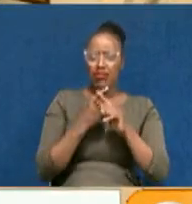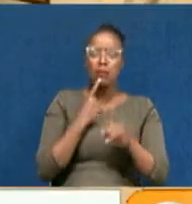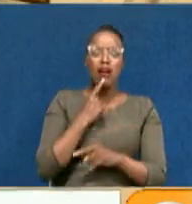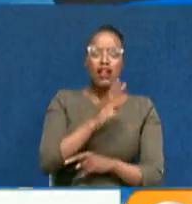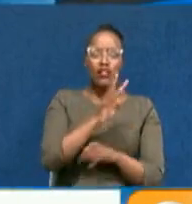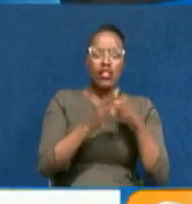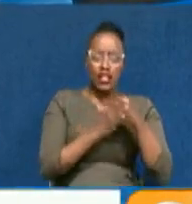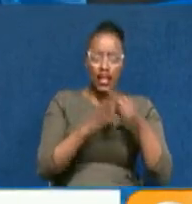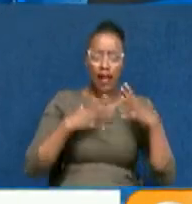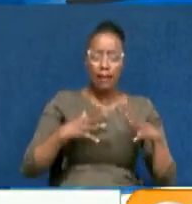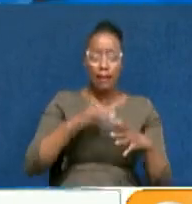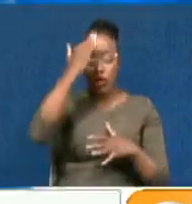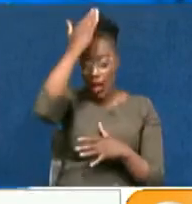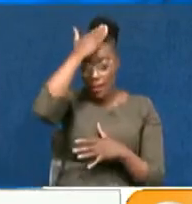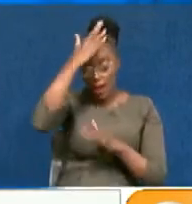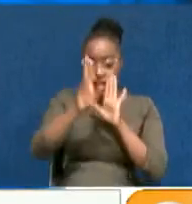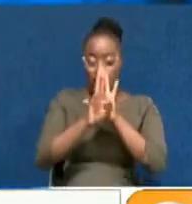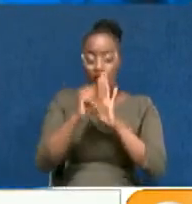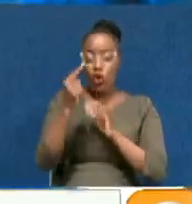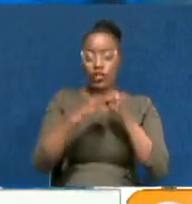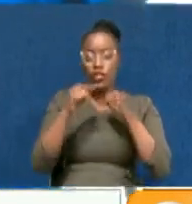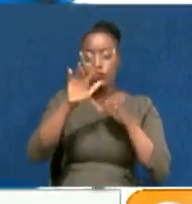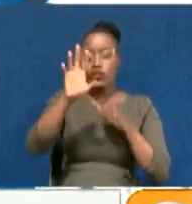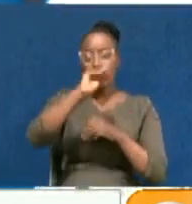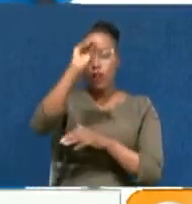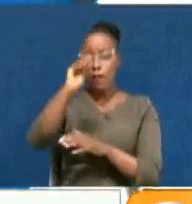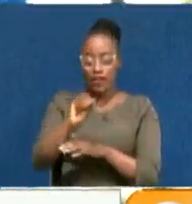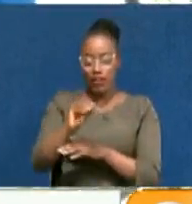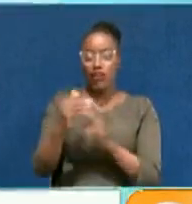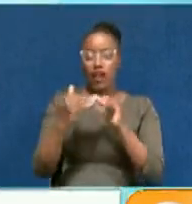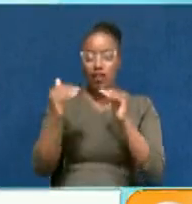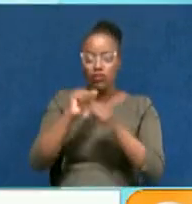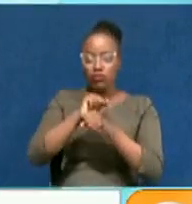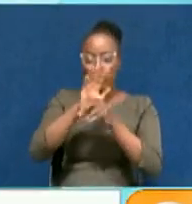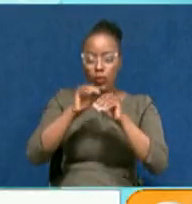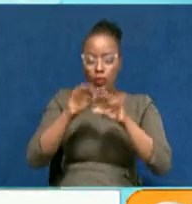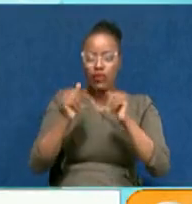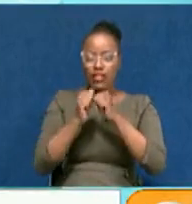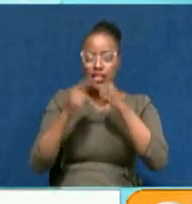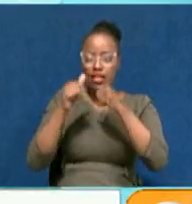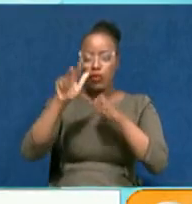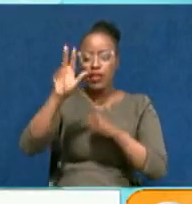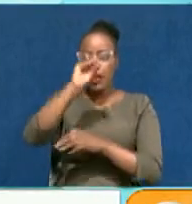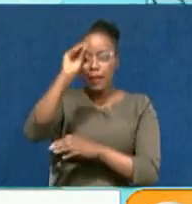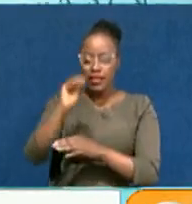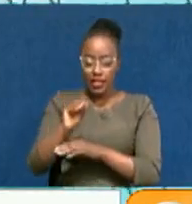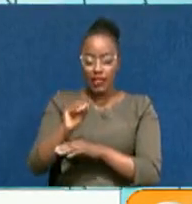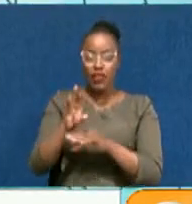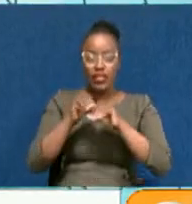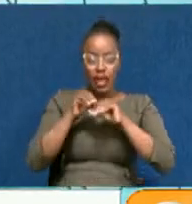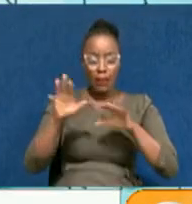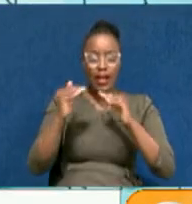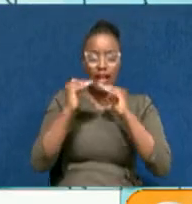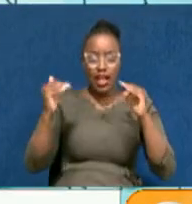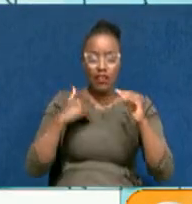149 cases on Monday, representing only 6.5% positivity rate to 16.3% positivity rate